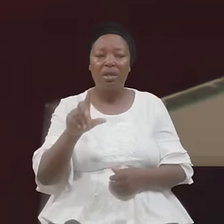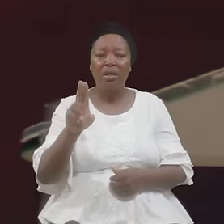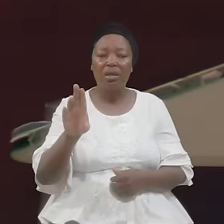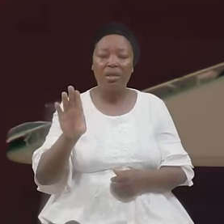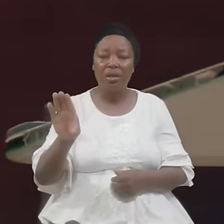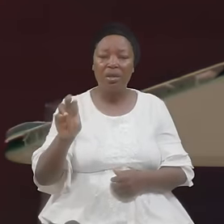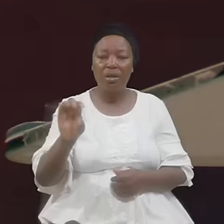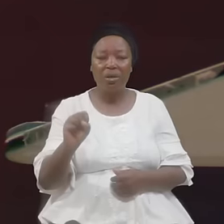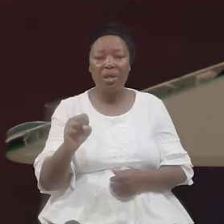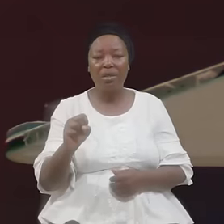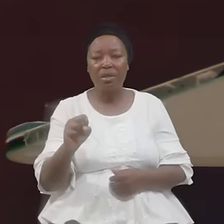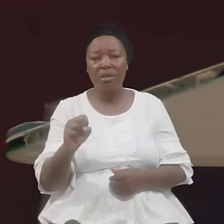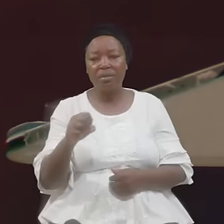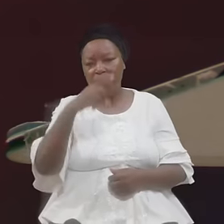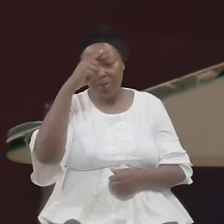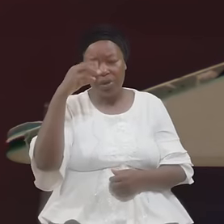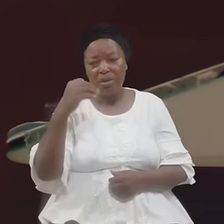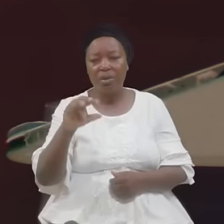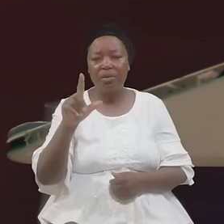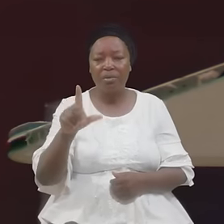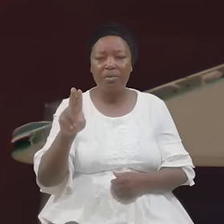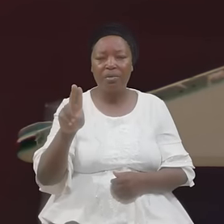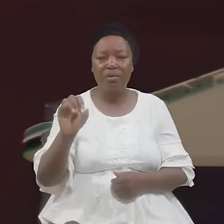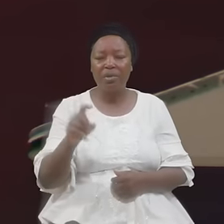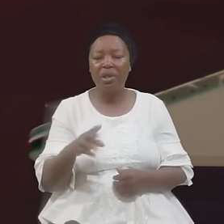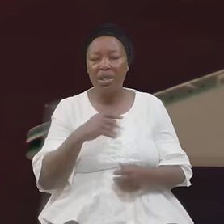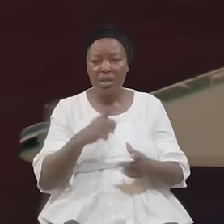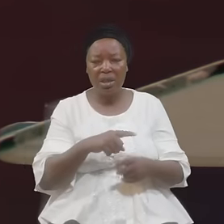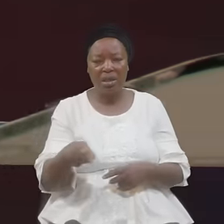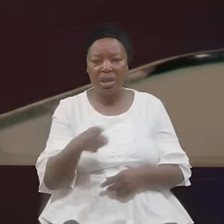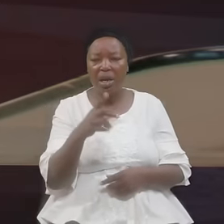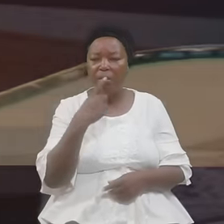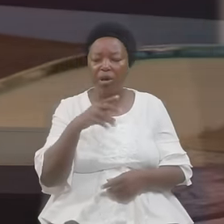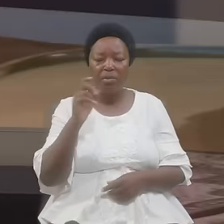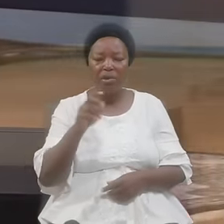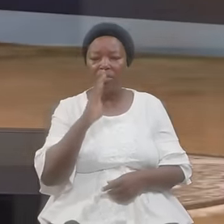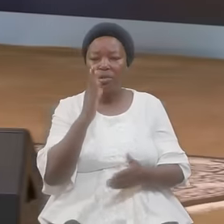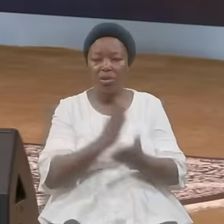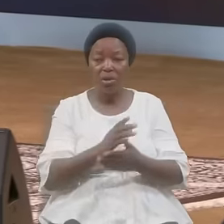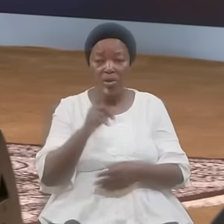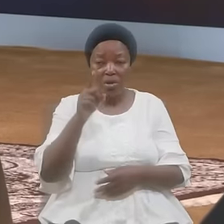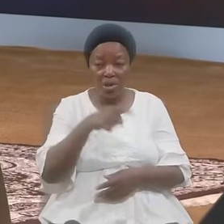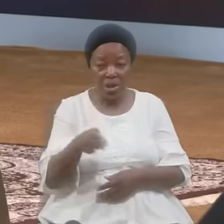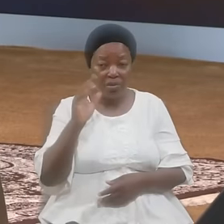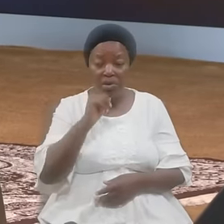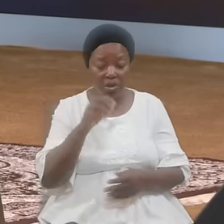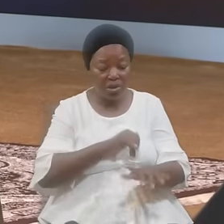Their Mouth Must Be Stucked They Will Not Deceive You